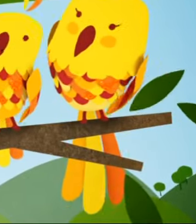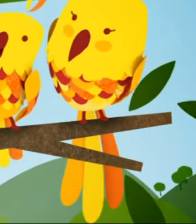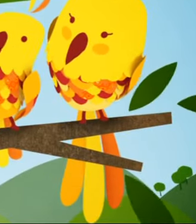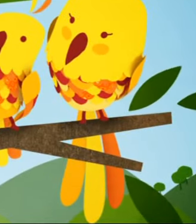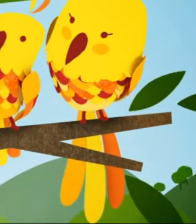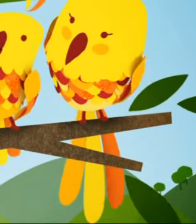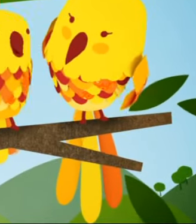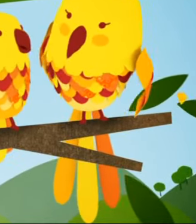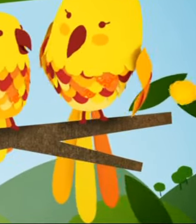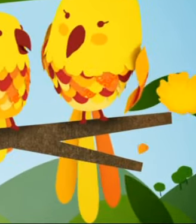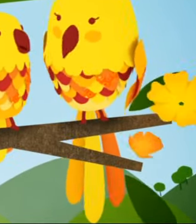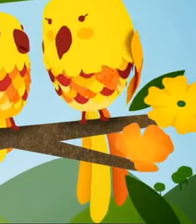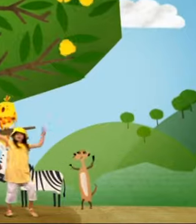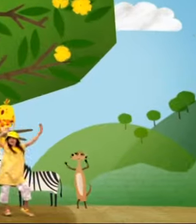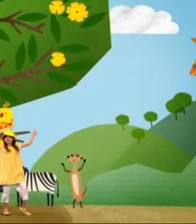It's go on.